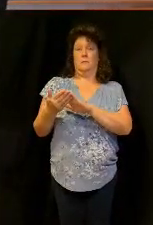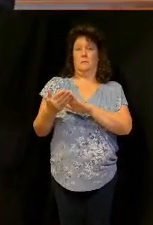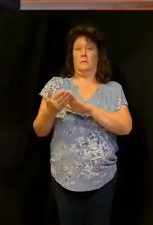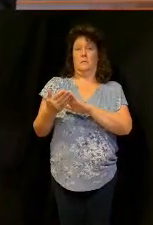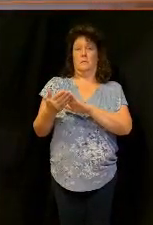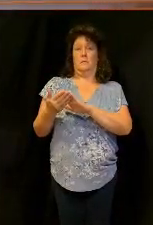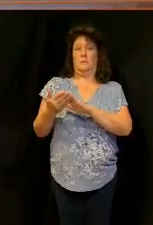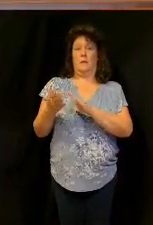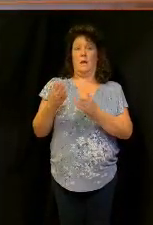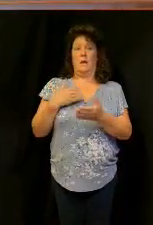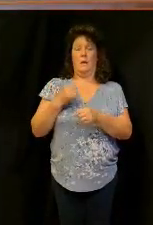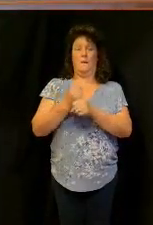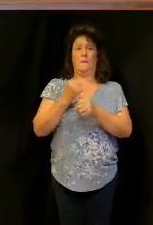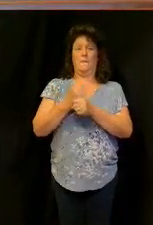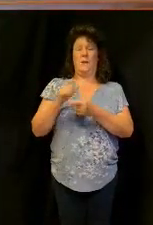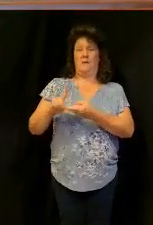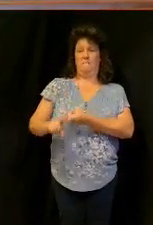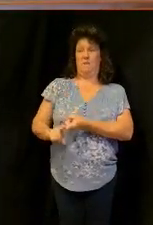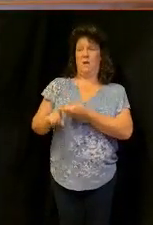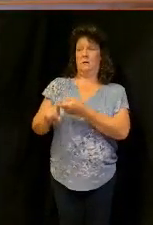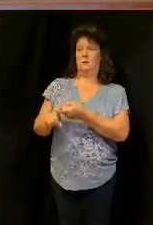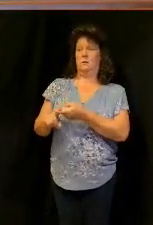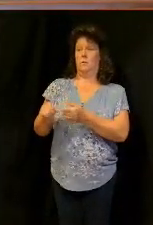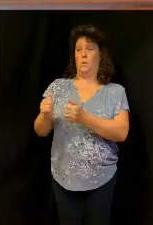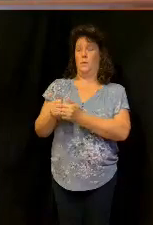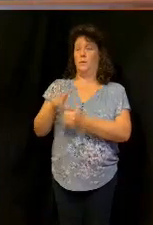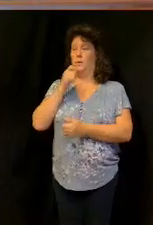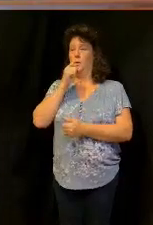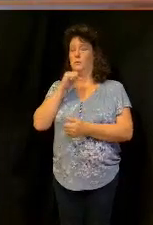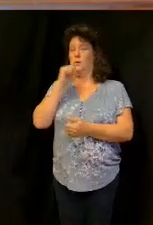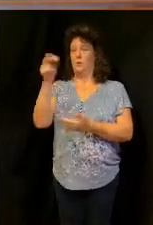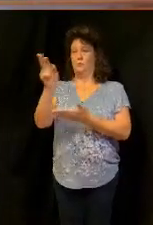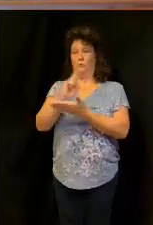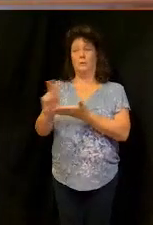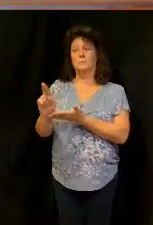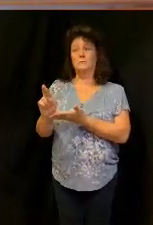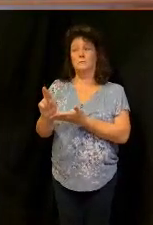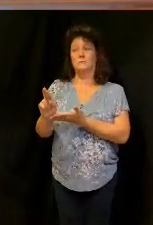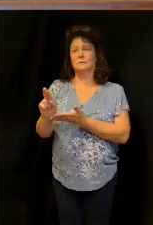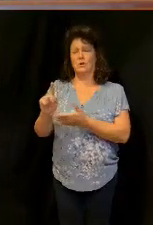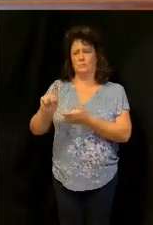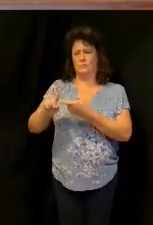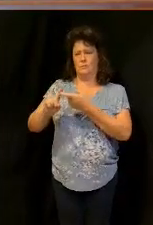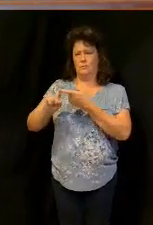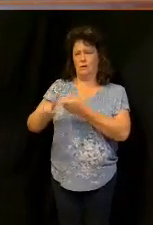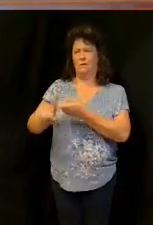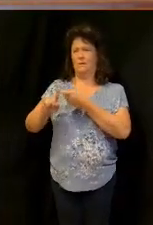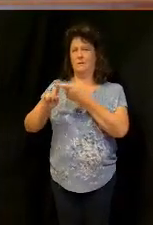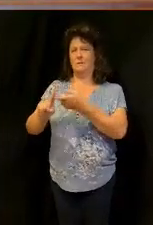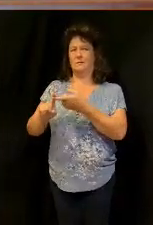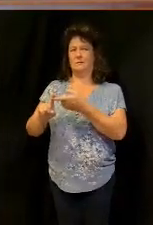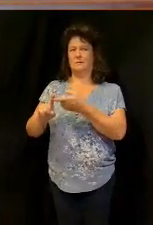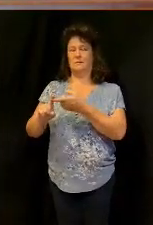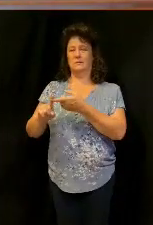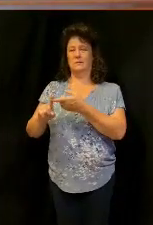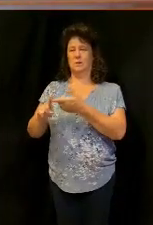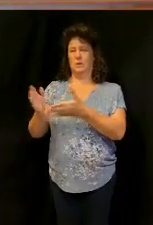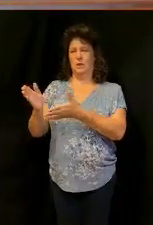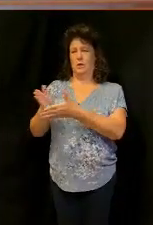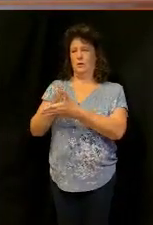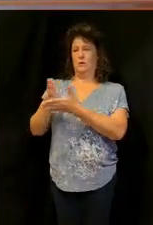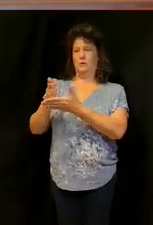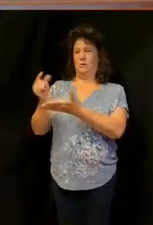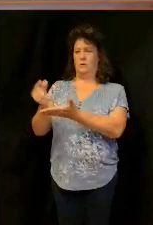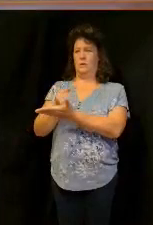I'll make friends with the unrighteous mammon I'll make friends with it we will can I get a good amen here